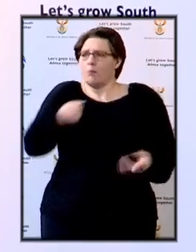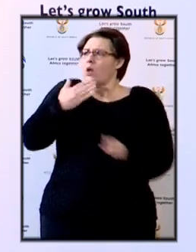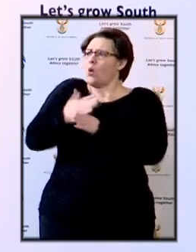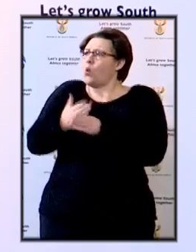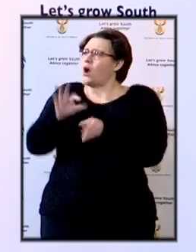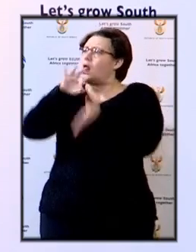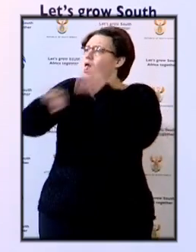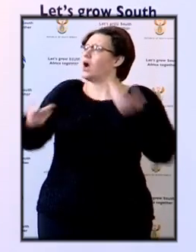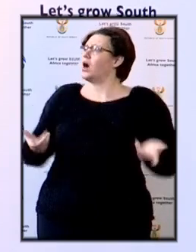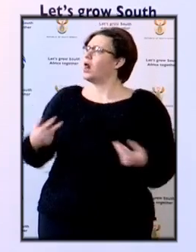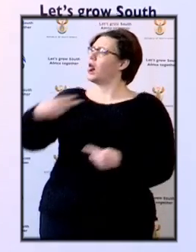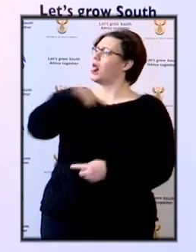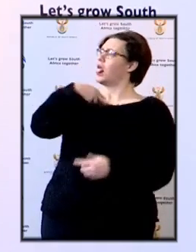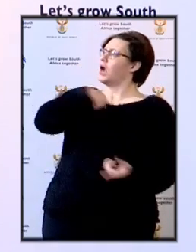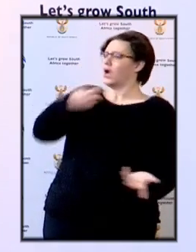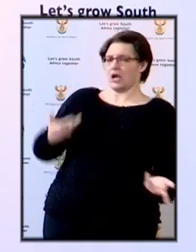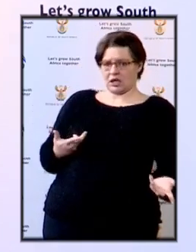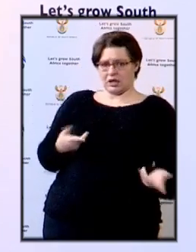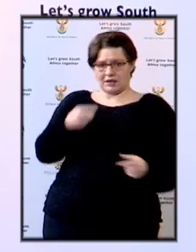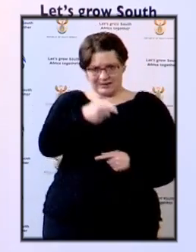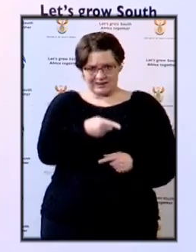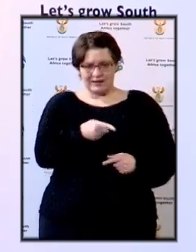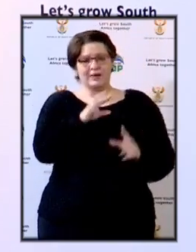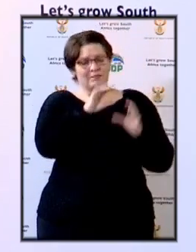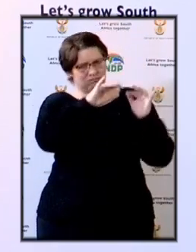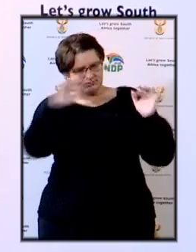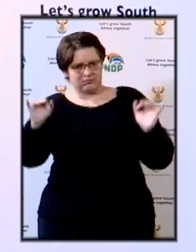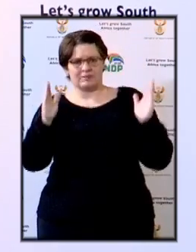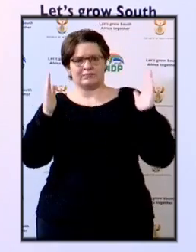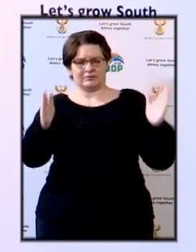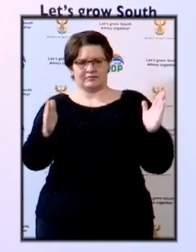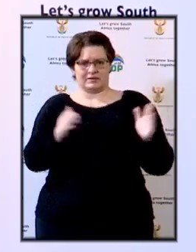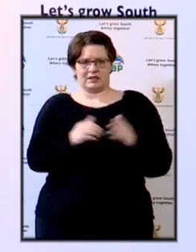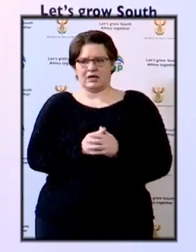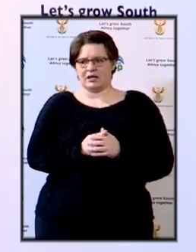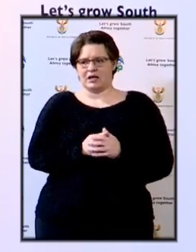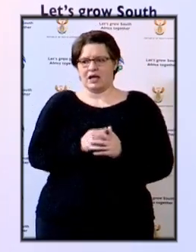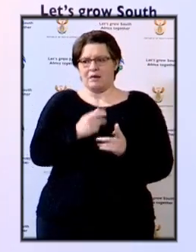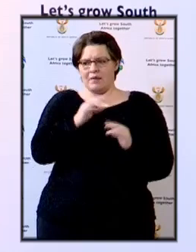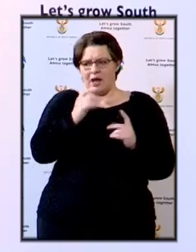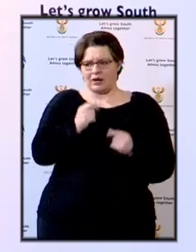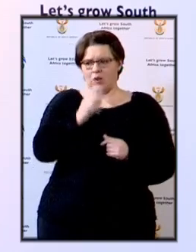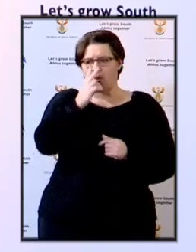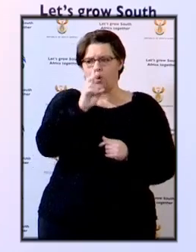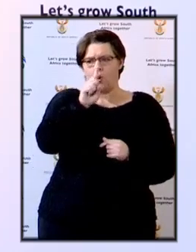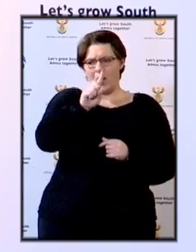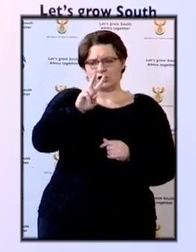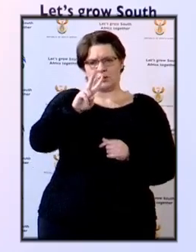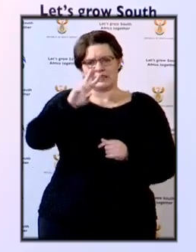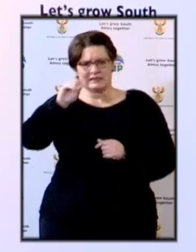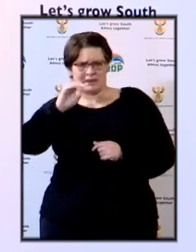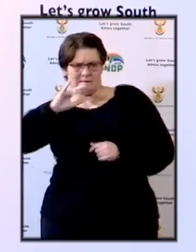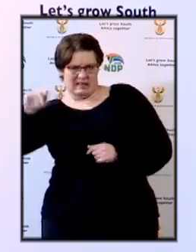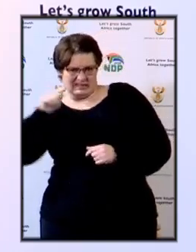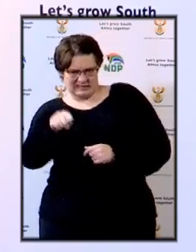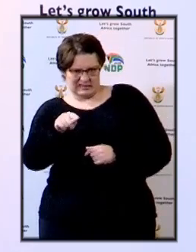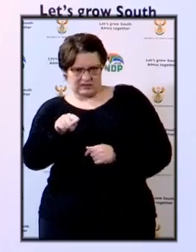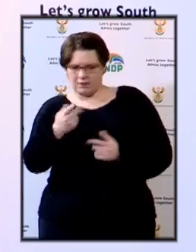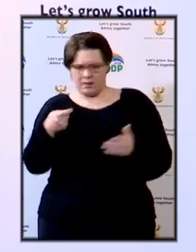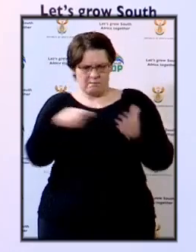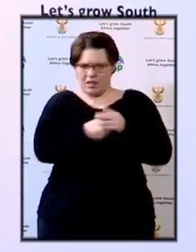122,287,863, which was not due.